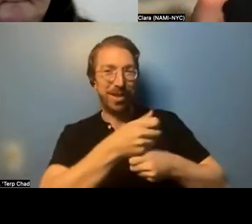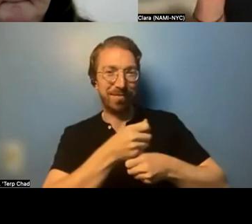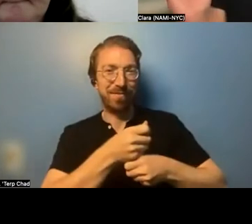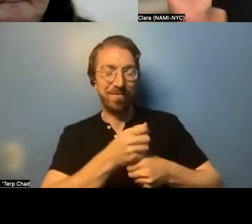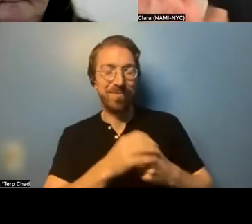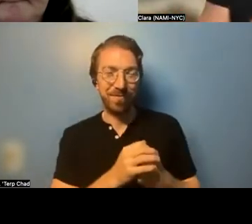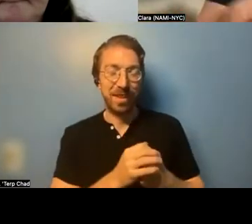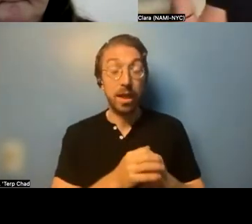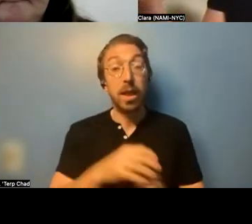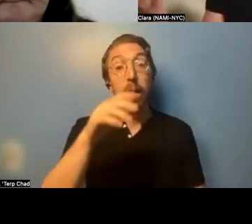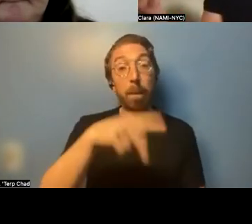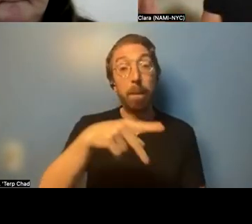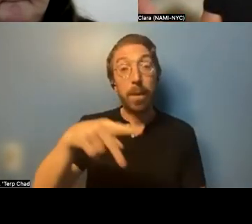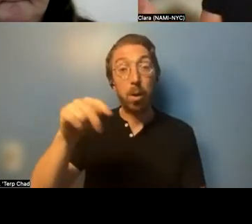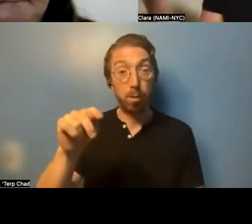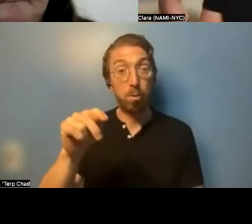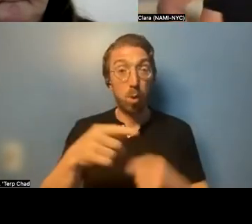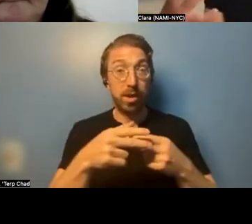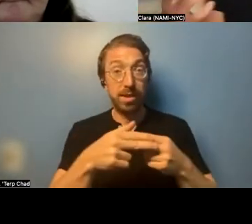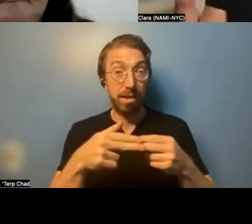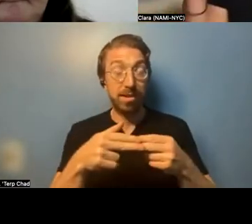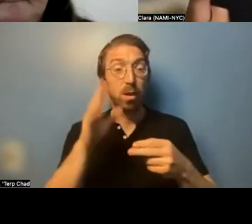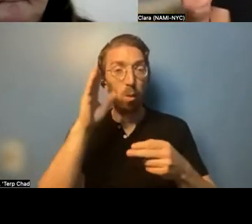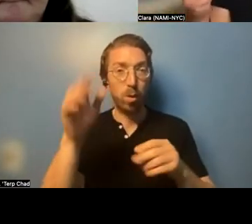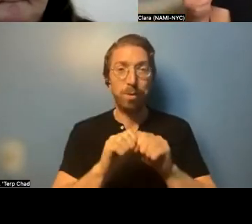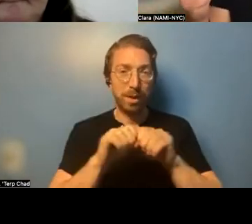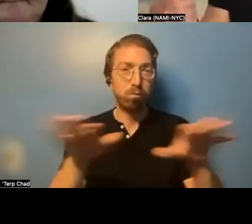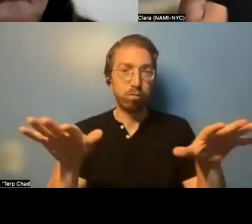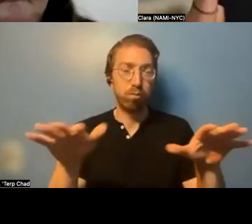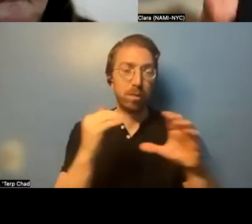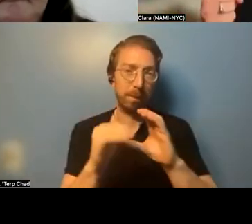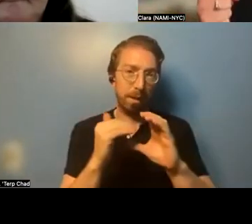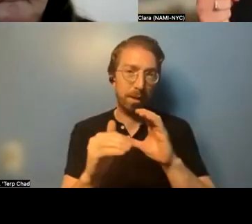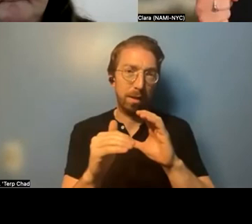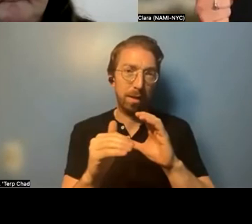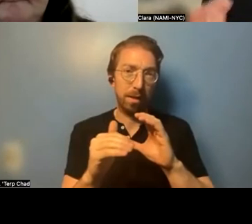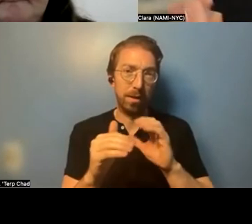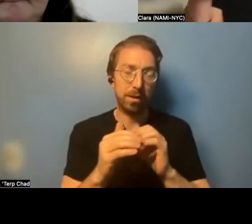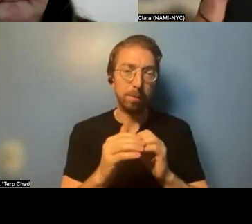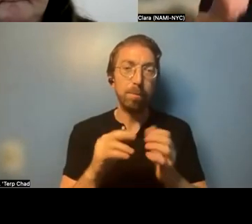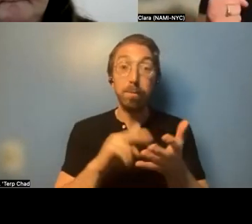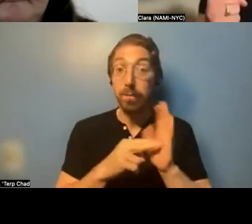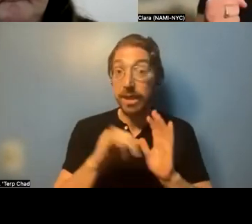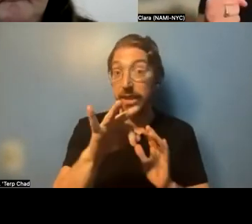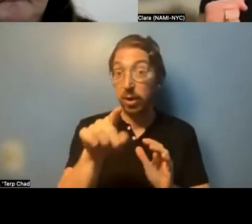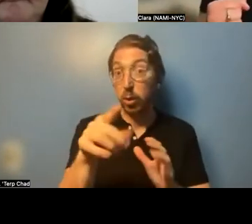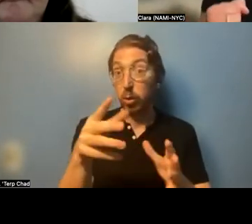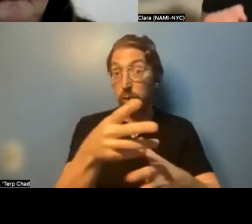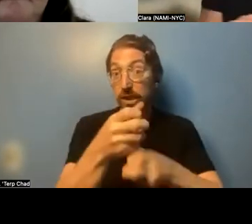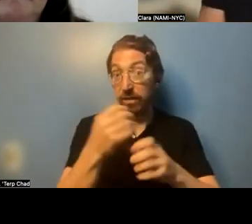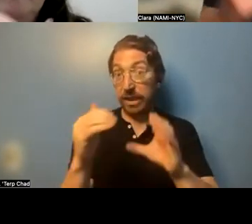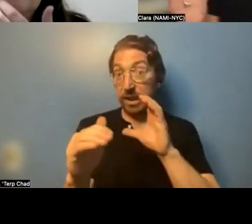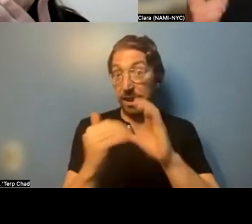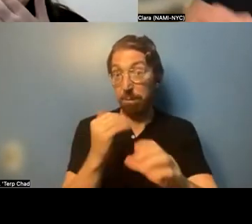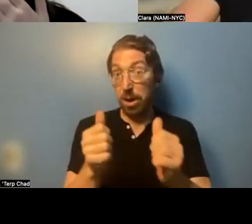will be emailed out to everyone who registers. So if you've got an email with the link to this Zoom, you will get that recording and you will get those slides.